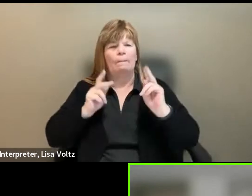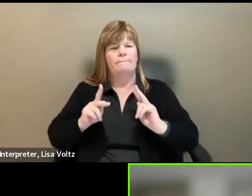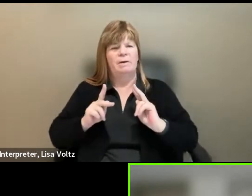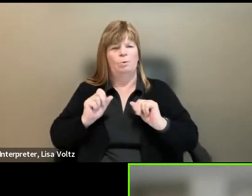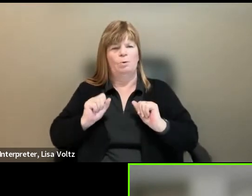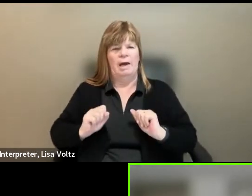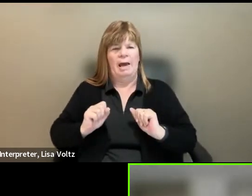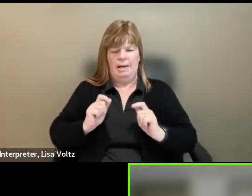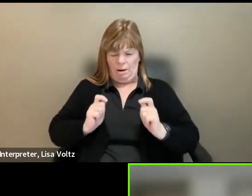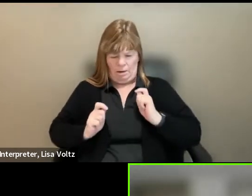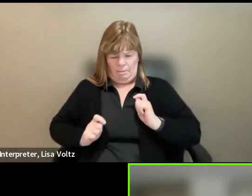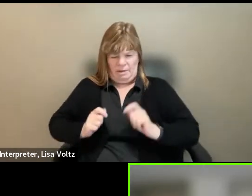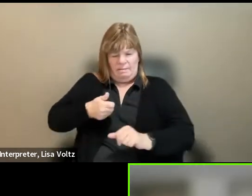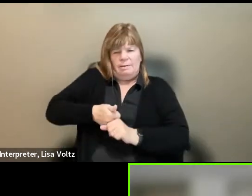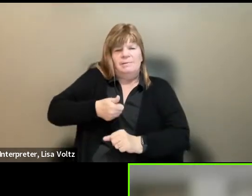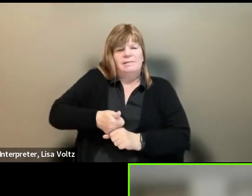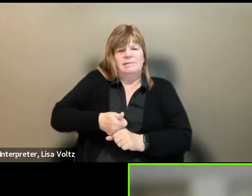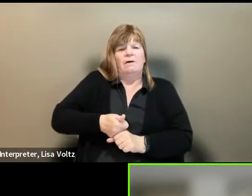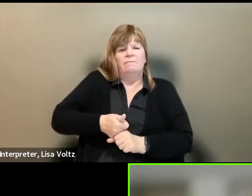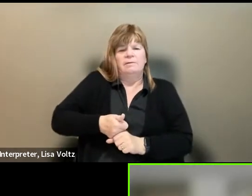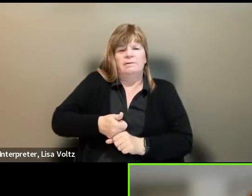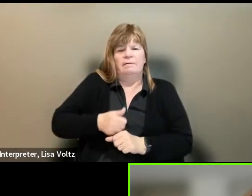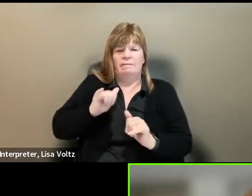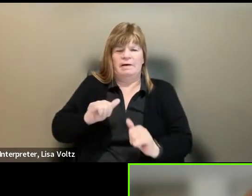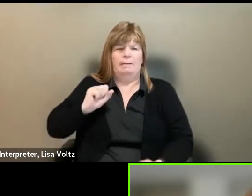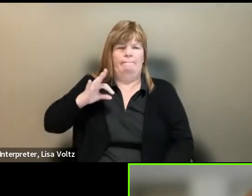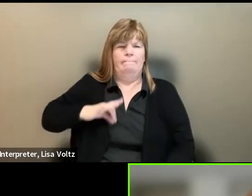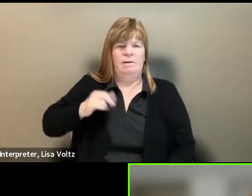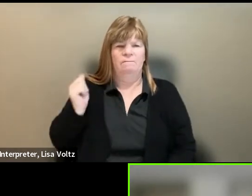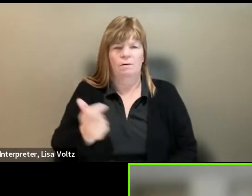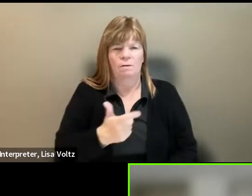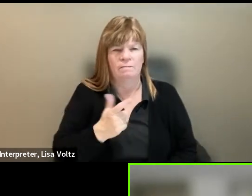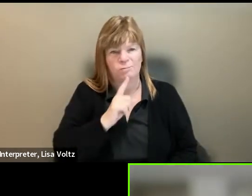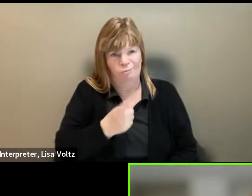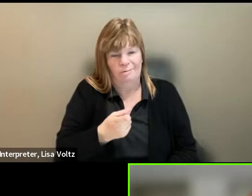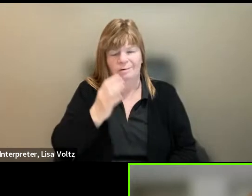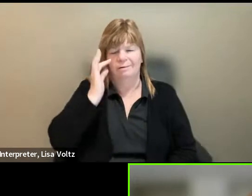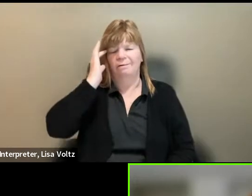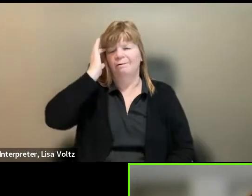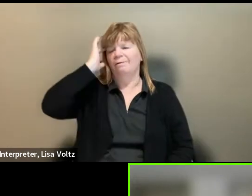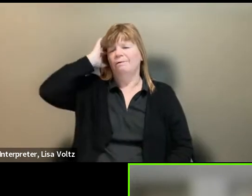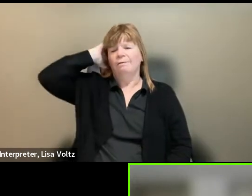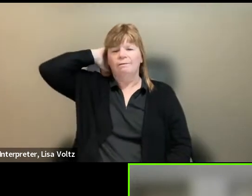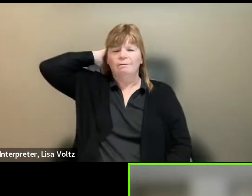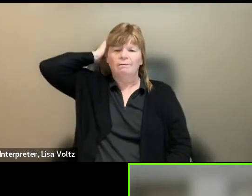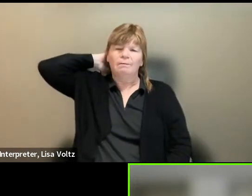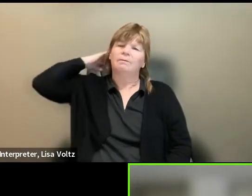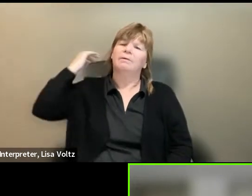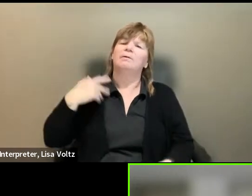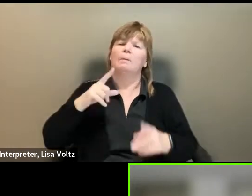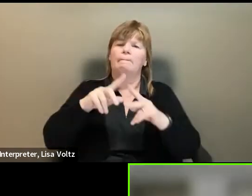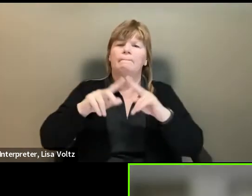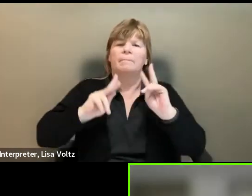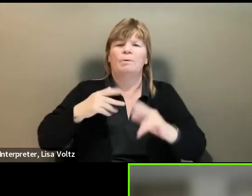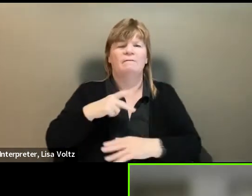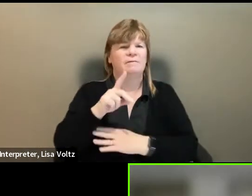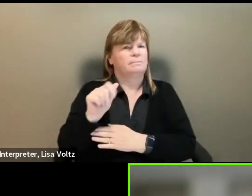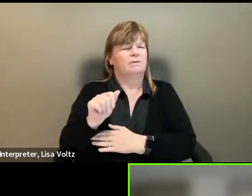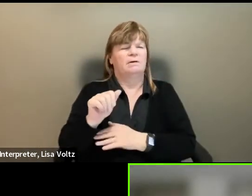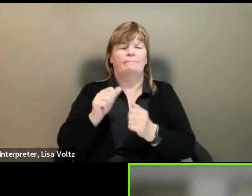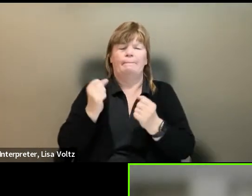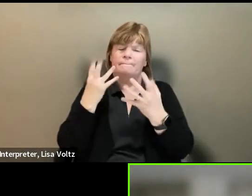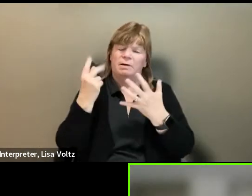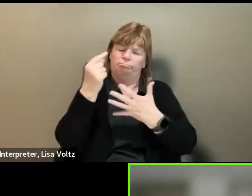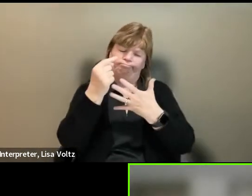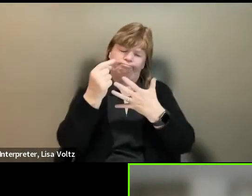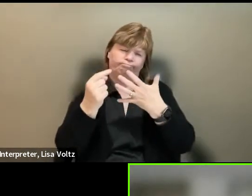themselves as being a benefit to us. And yet it really is. So, um, people with disabilities bring all those things